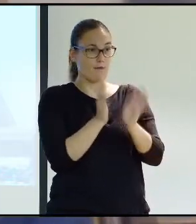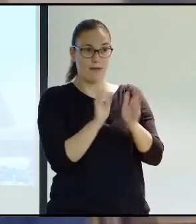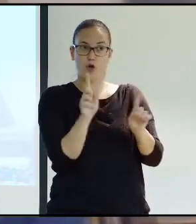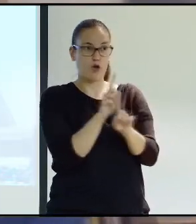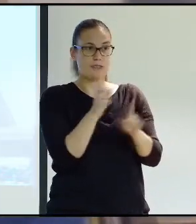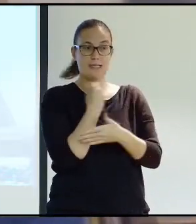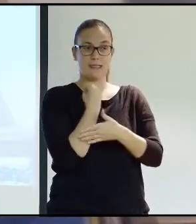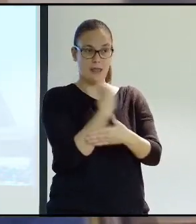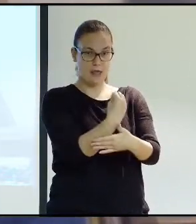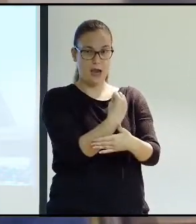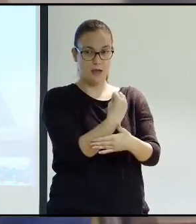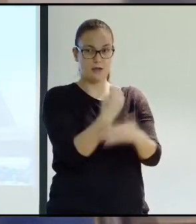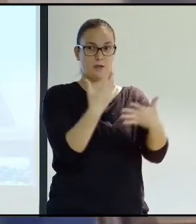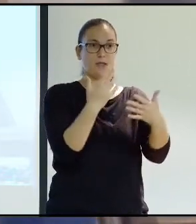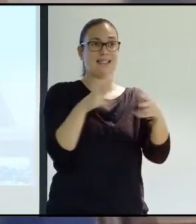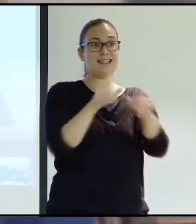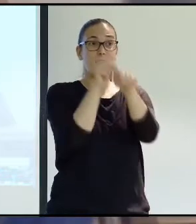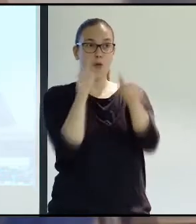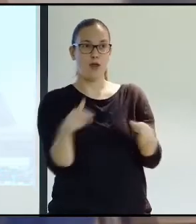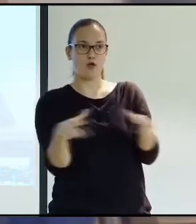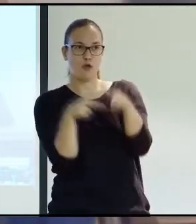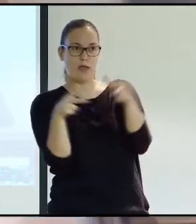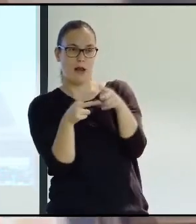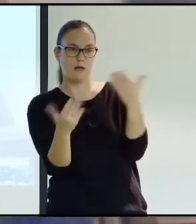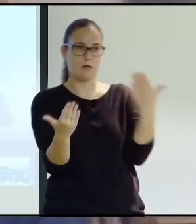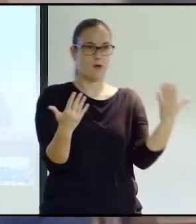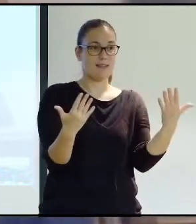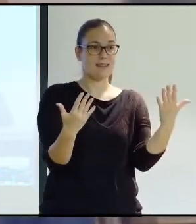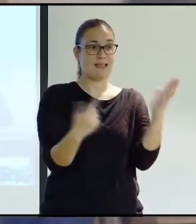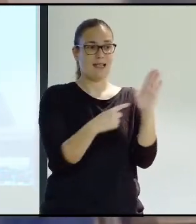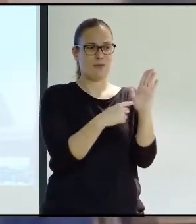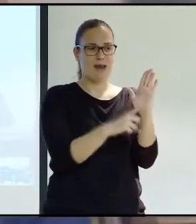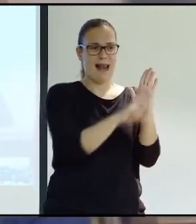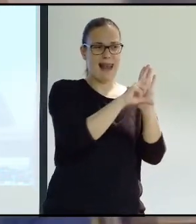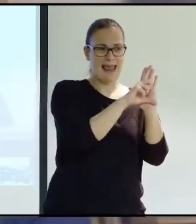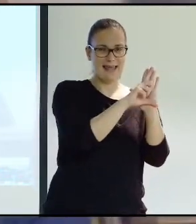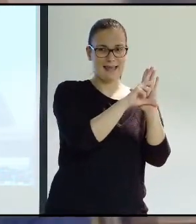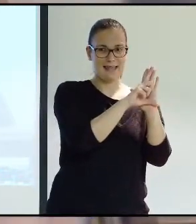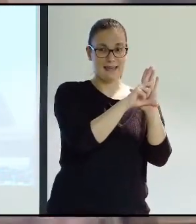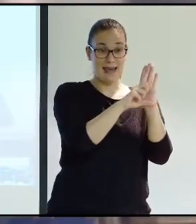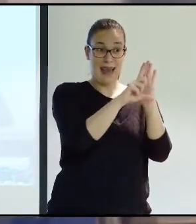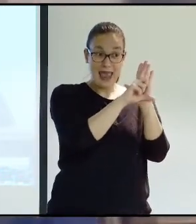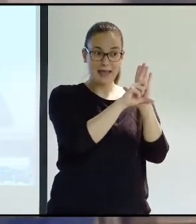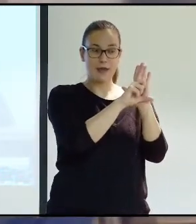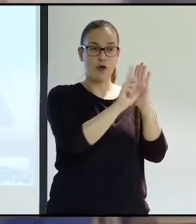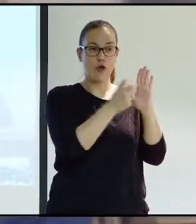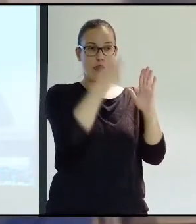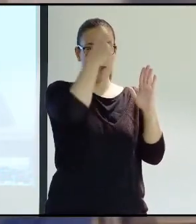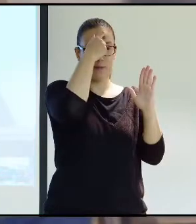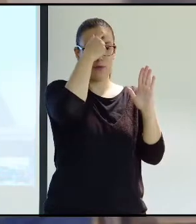And it didn't have anything to do with providing services. And so, in other words, it was mixing apples and oranges.